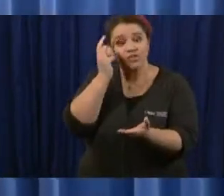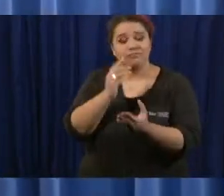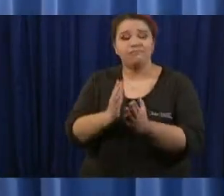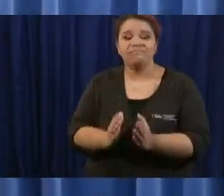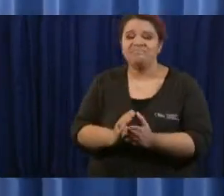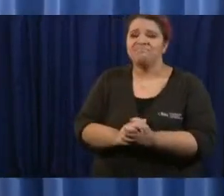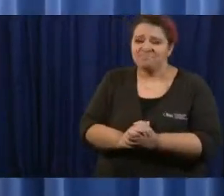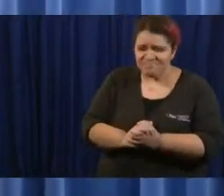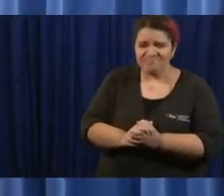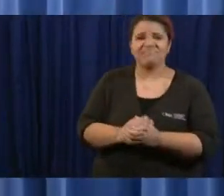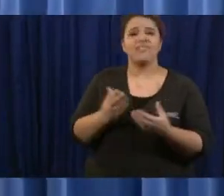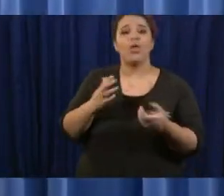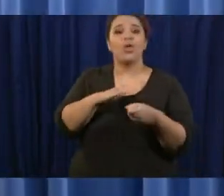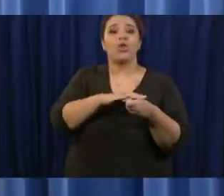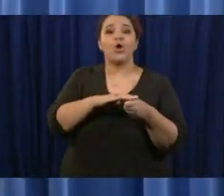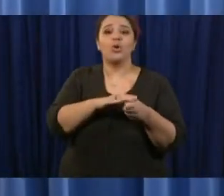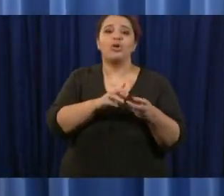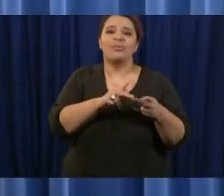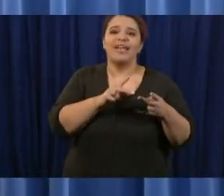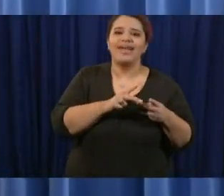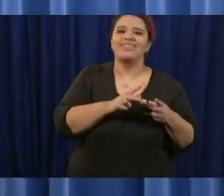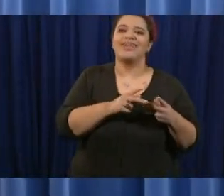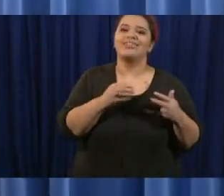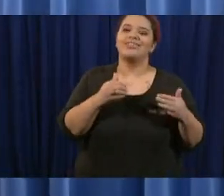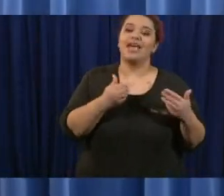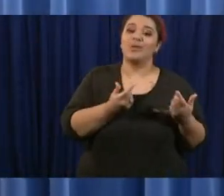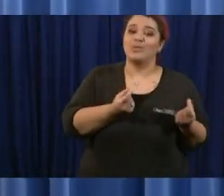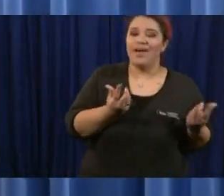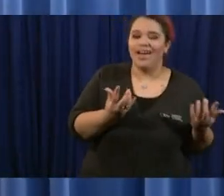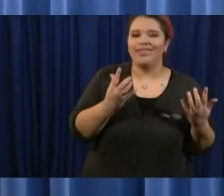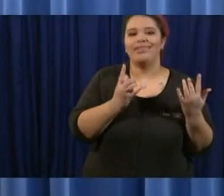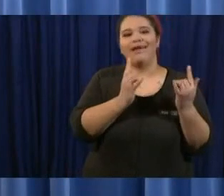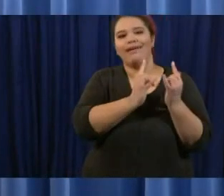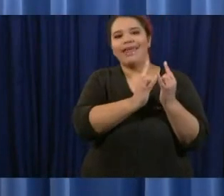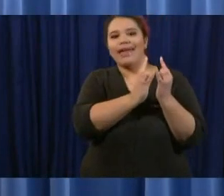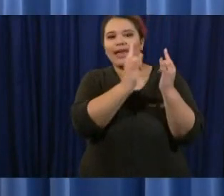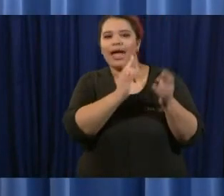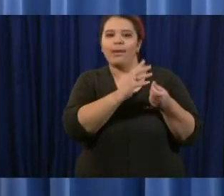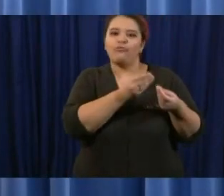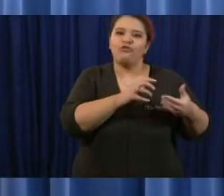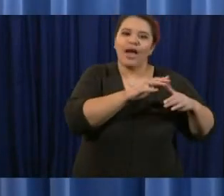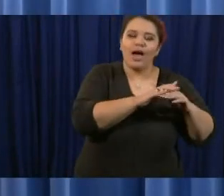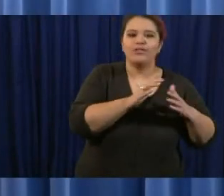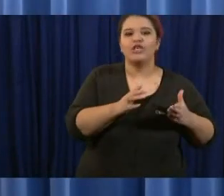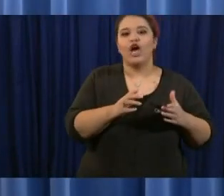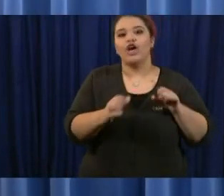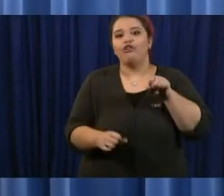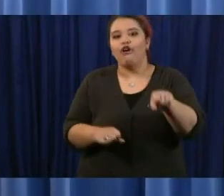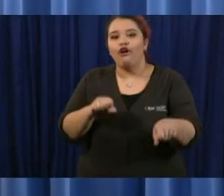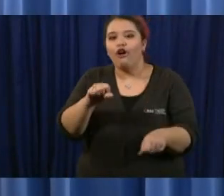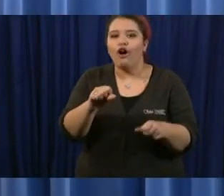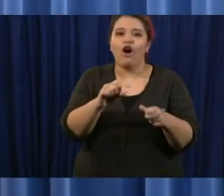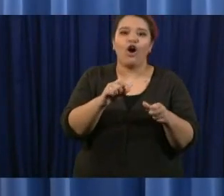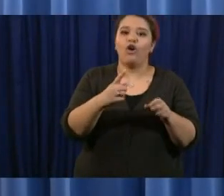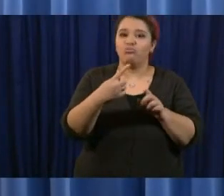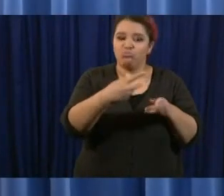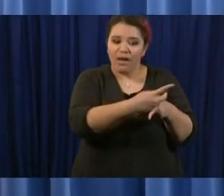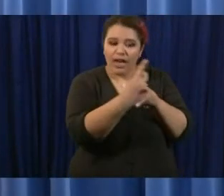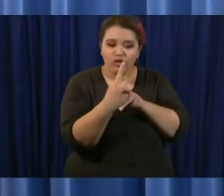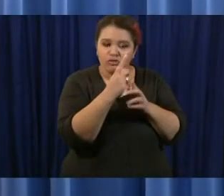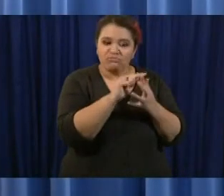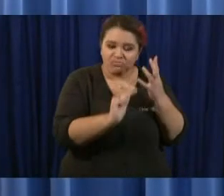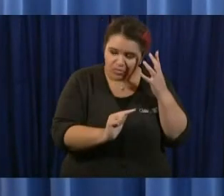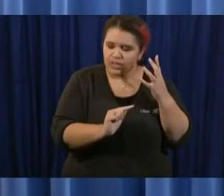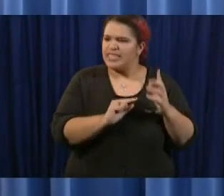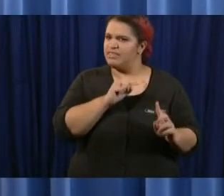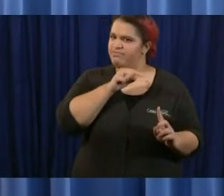campgrounds and canoe rentals who say they've been planning to social distance for some time now and are very confident in their ability